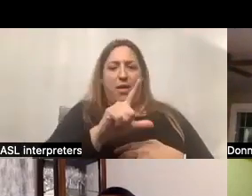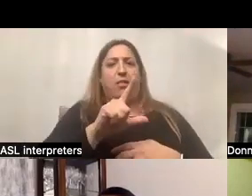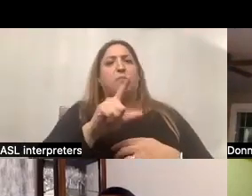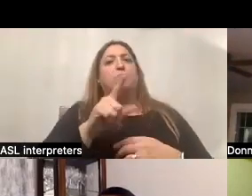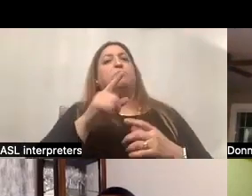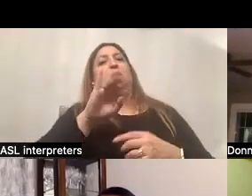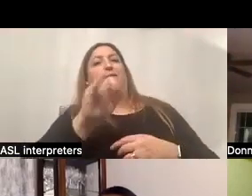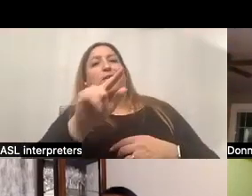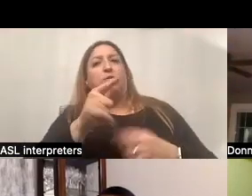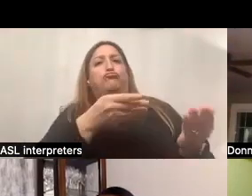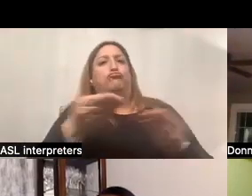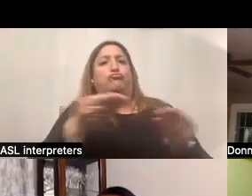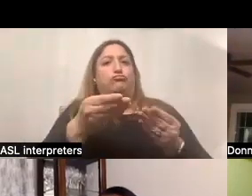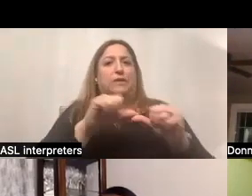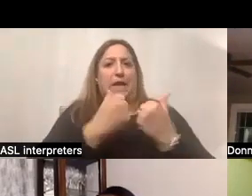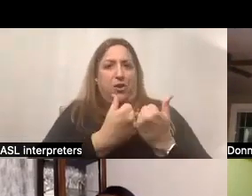intermediary or the fiscal agent.